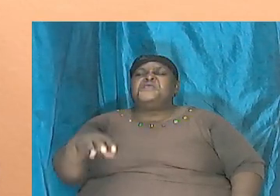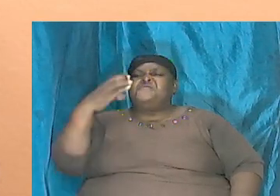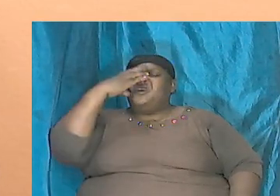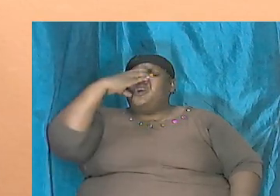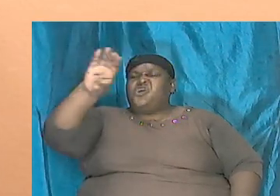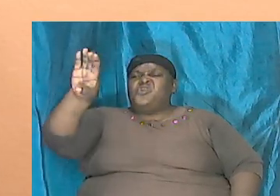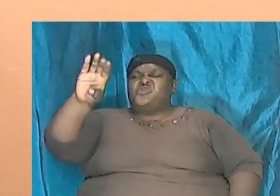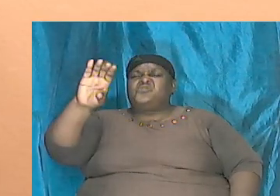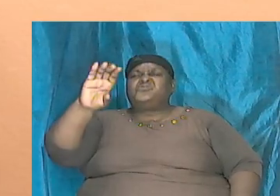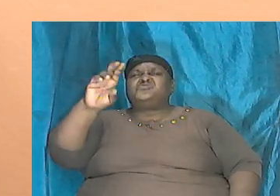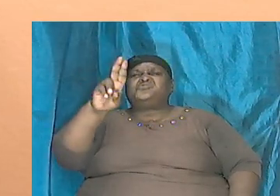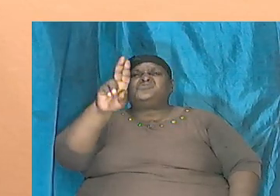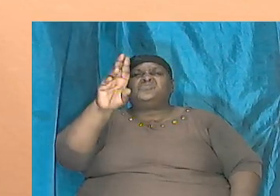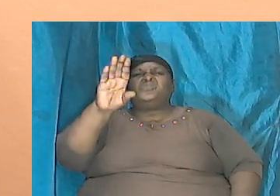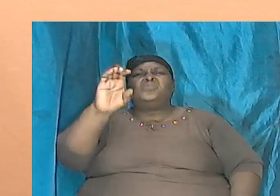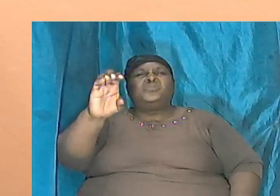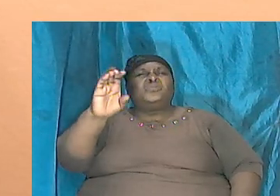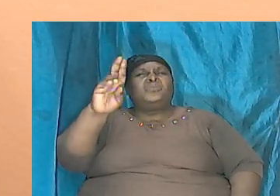Canaan